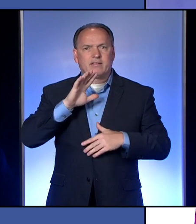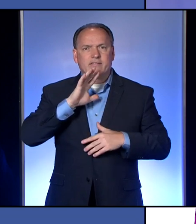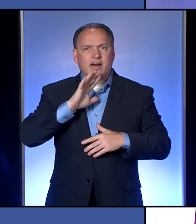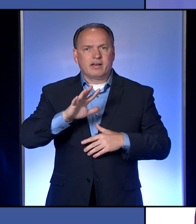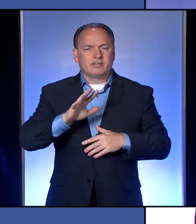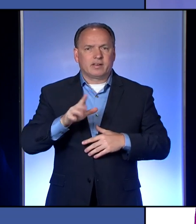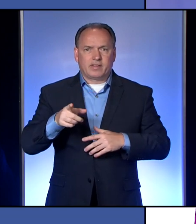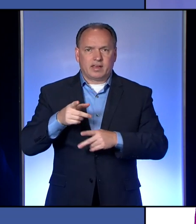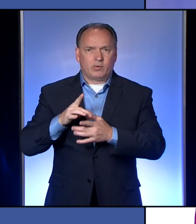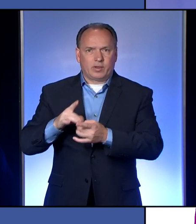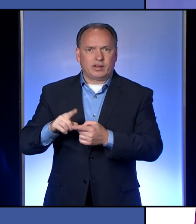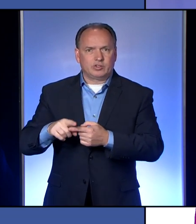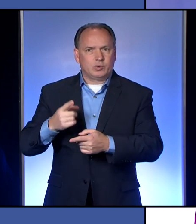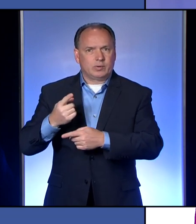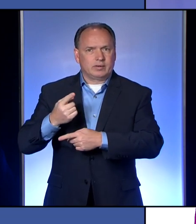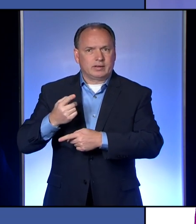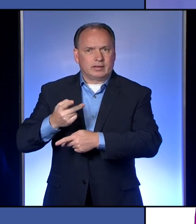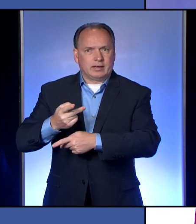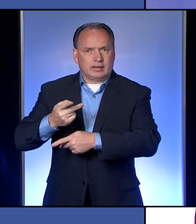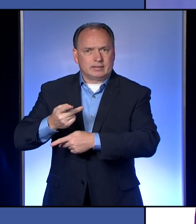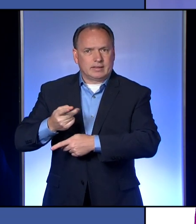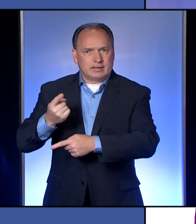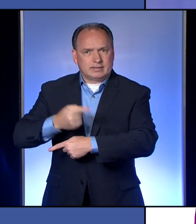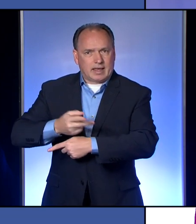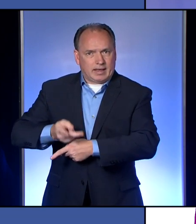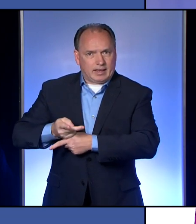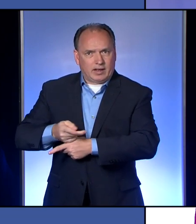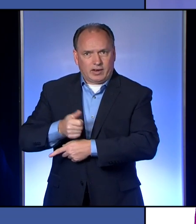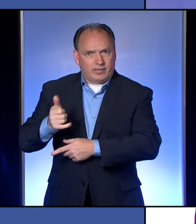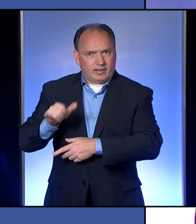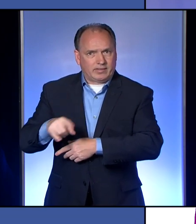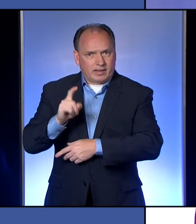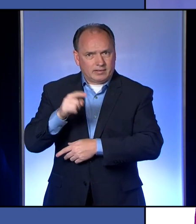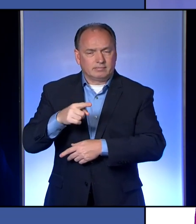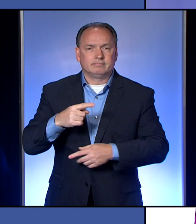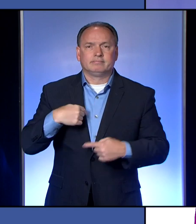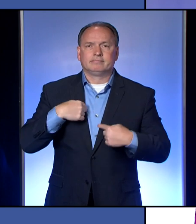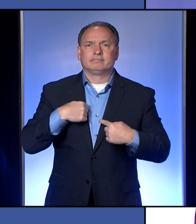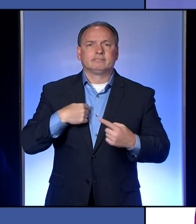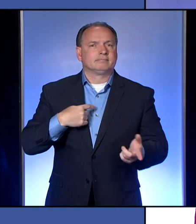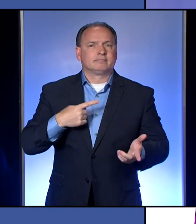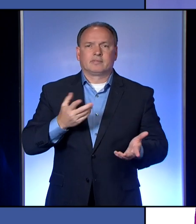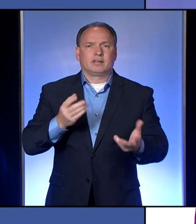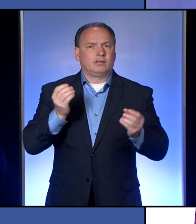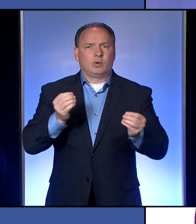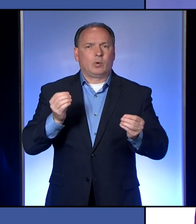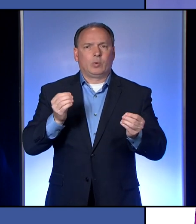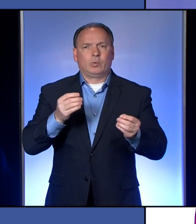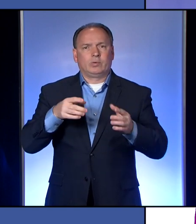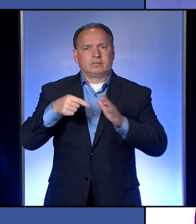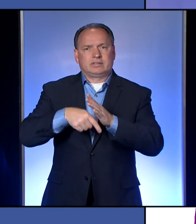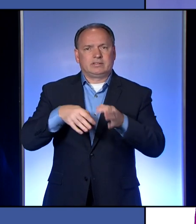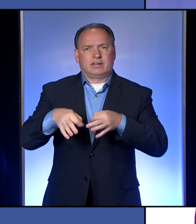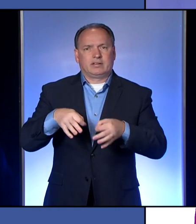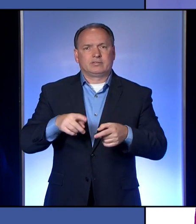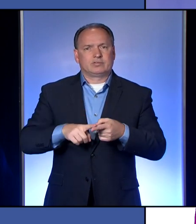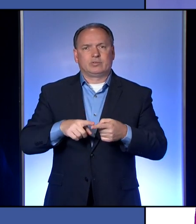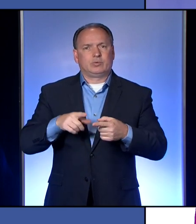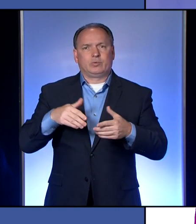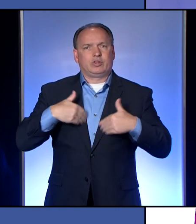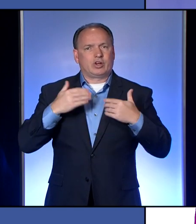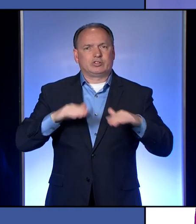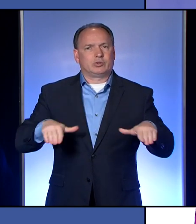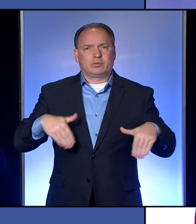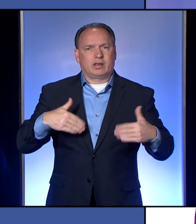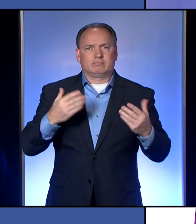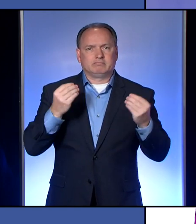a daycare or anything like that? Do you know? I don't have any details on the young children. Okay. And then